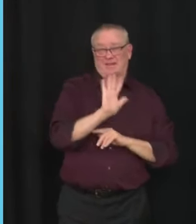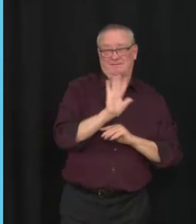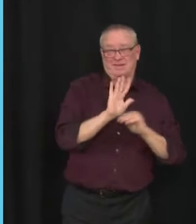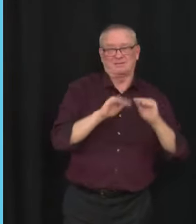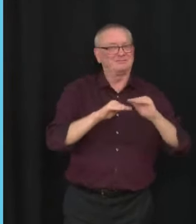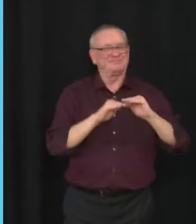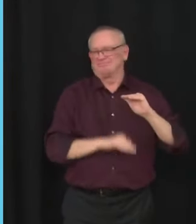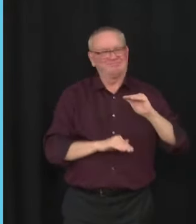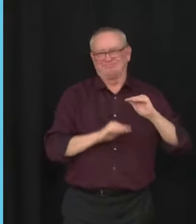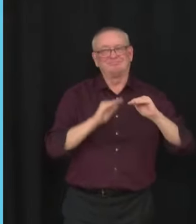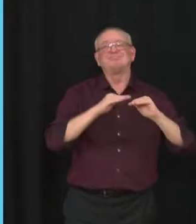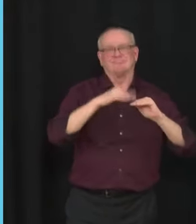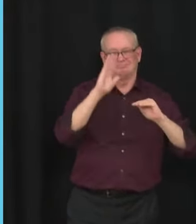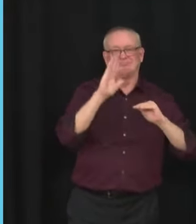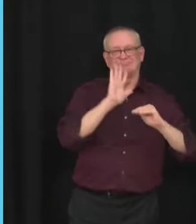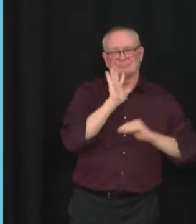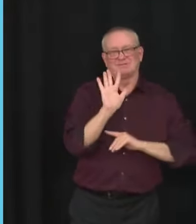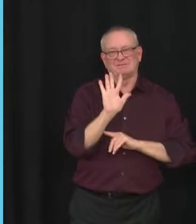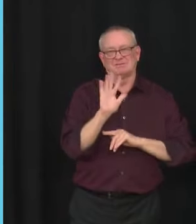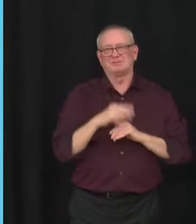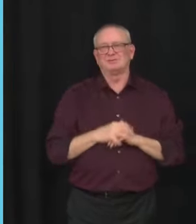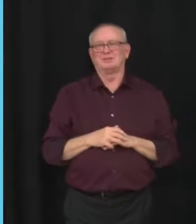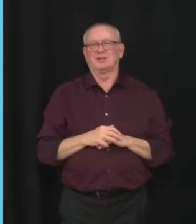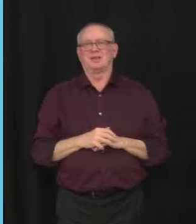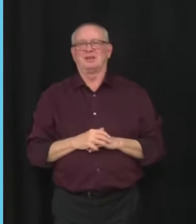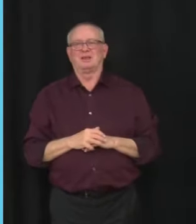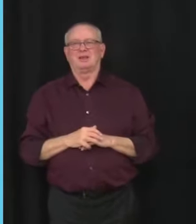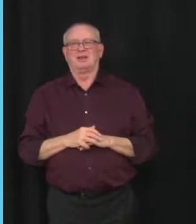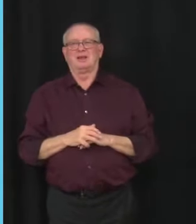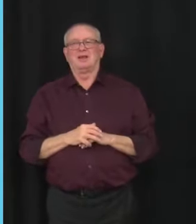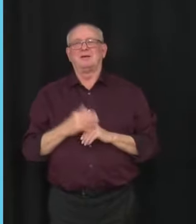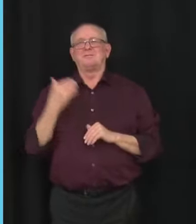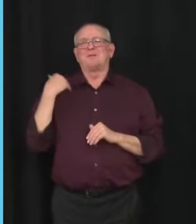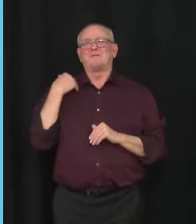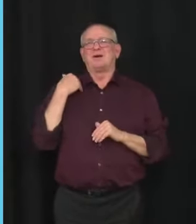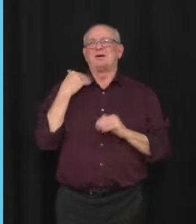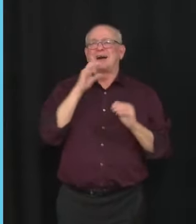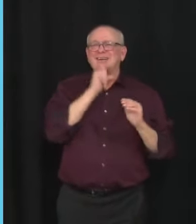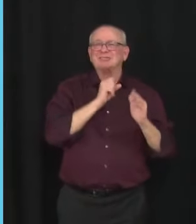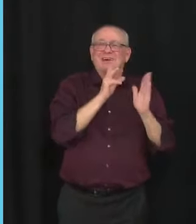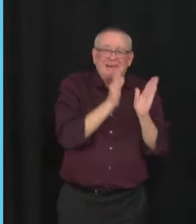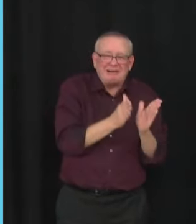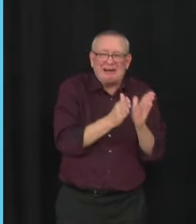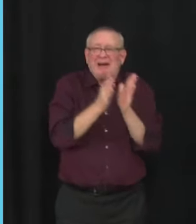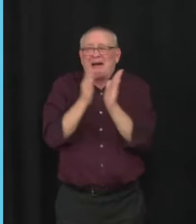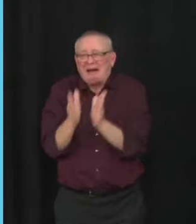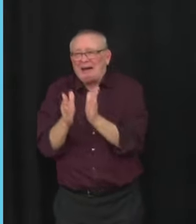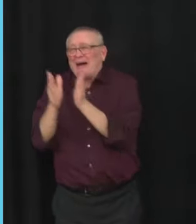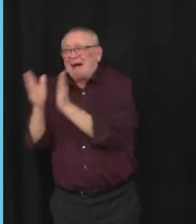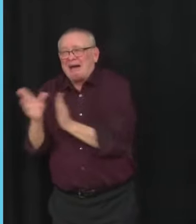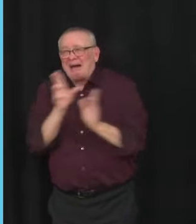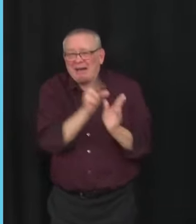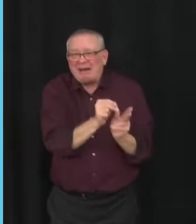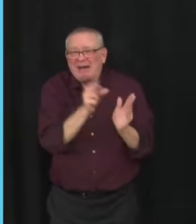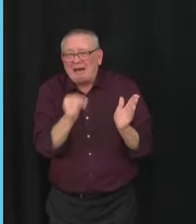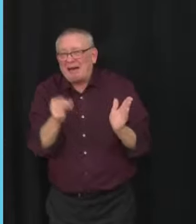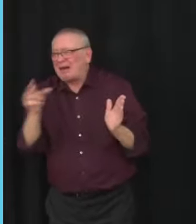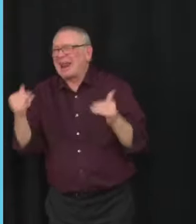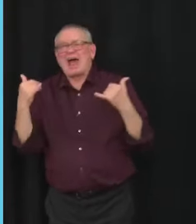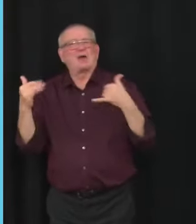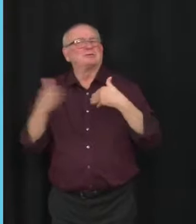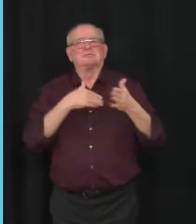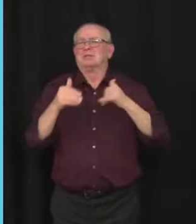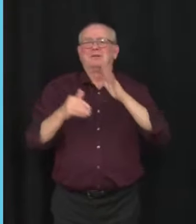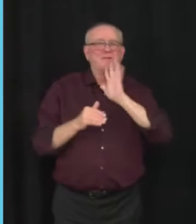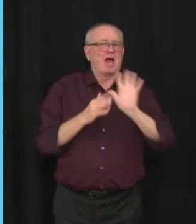previous stages where we have staggered the rollout by phases, any child between the ages of 5 and 11 can have their vaccination